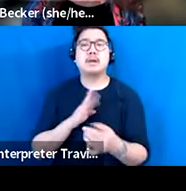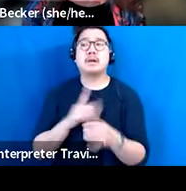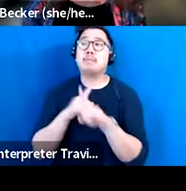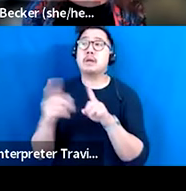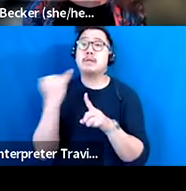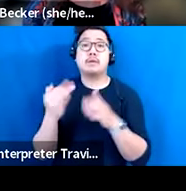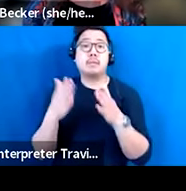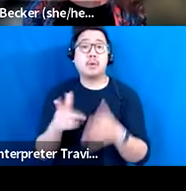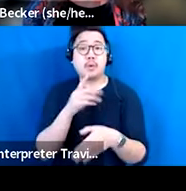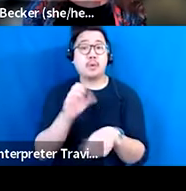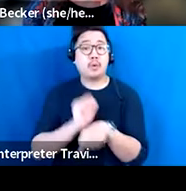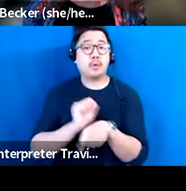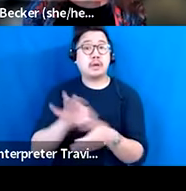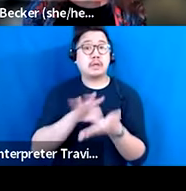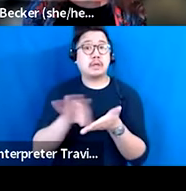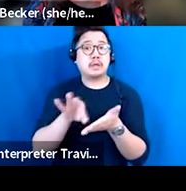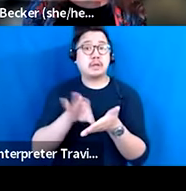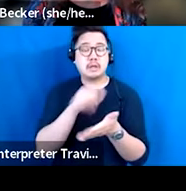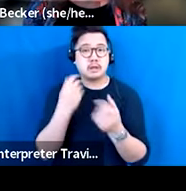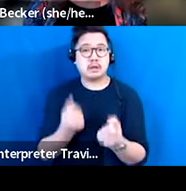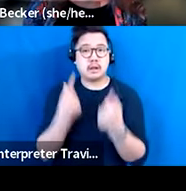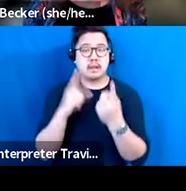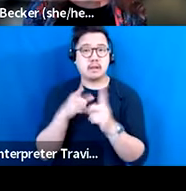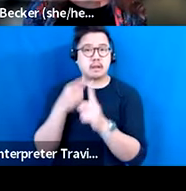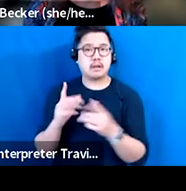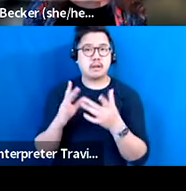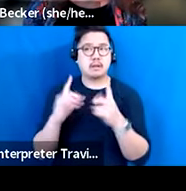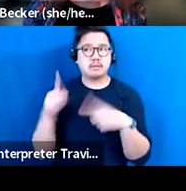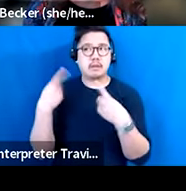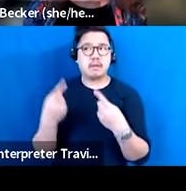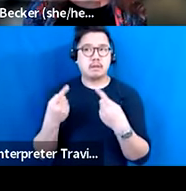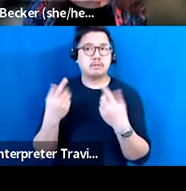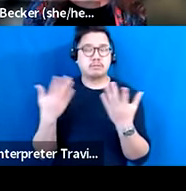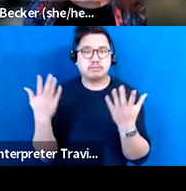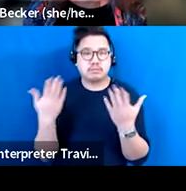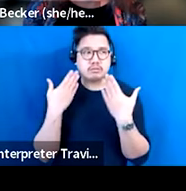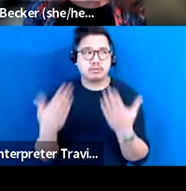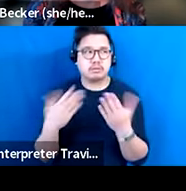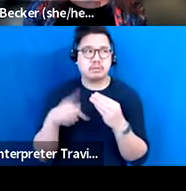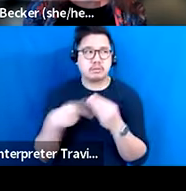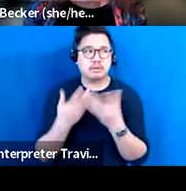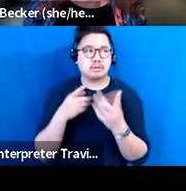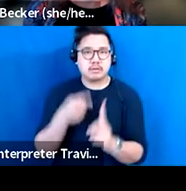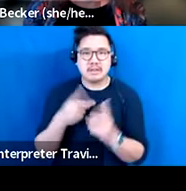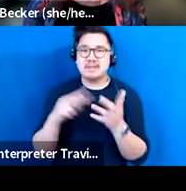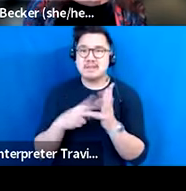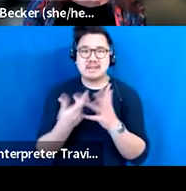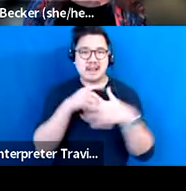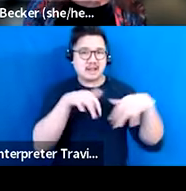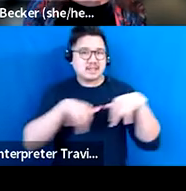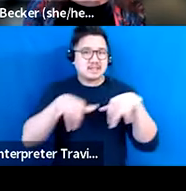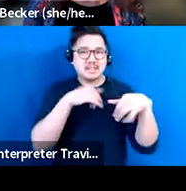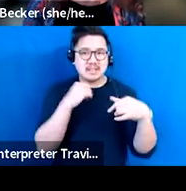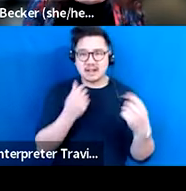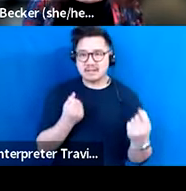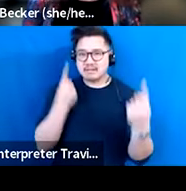campaign is not actually on board with that and hasn't been communicating that with your donors, you're not in simpatico. So I